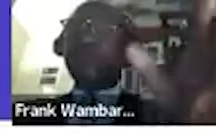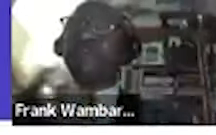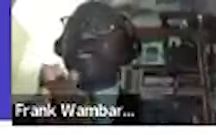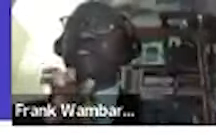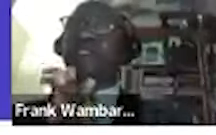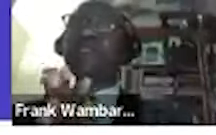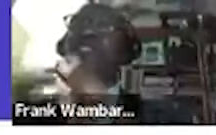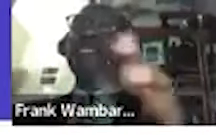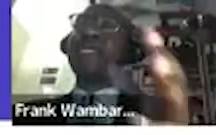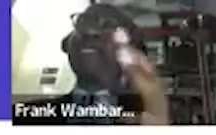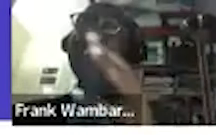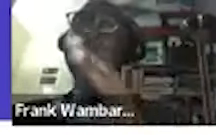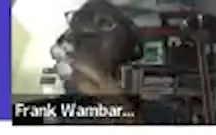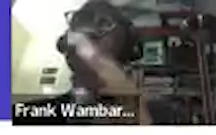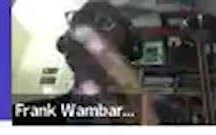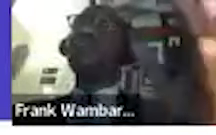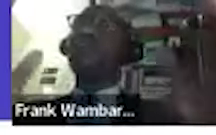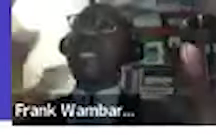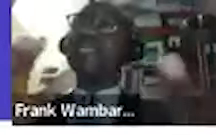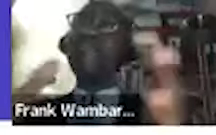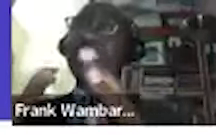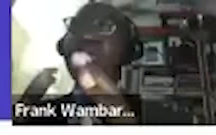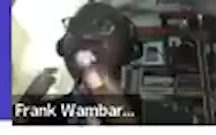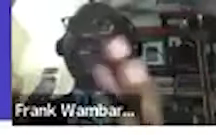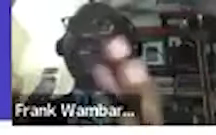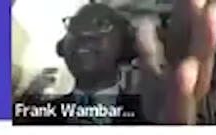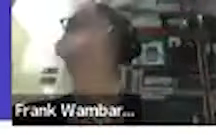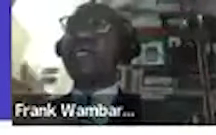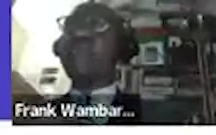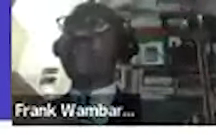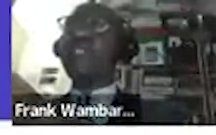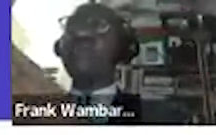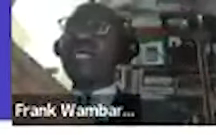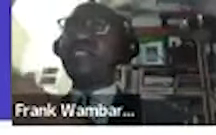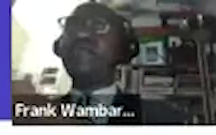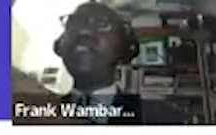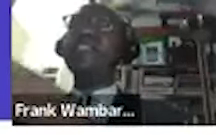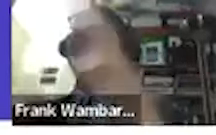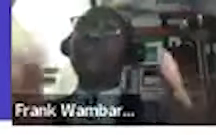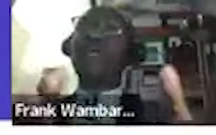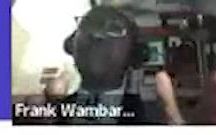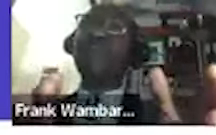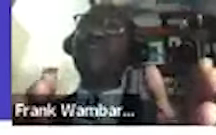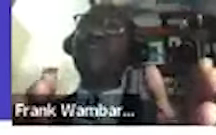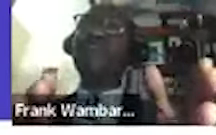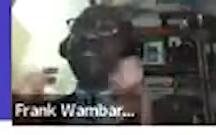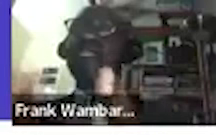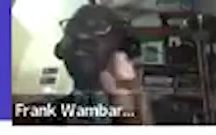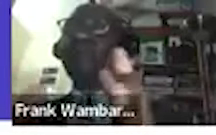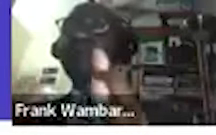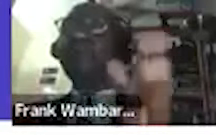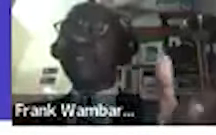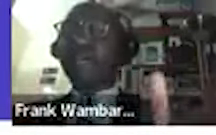several qualifications that can enable you to wear different hats if you come one job gets finished you can move to